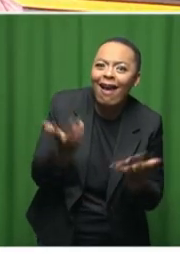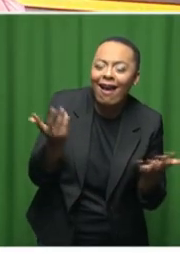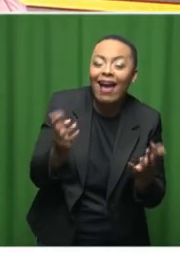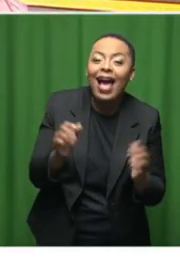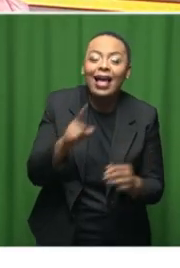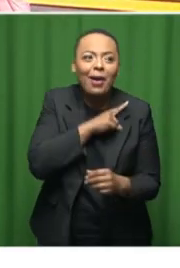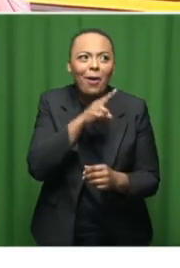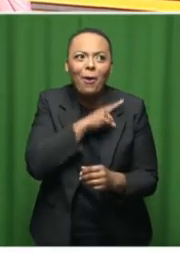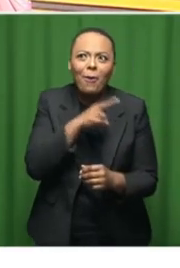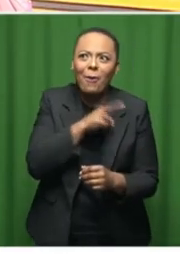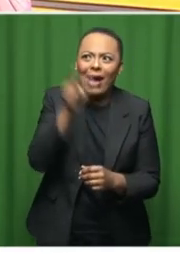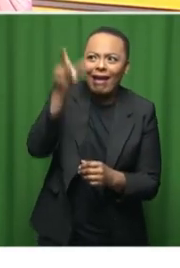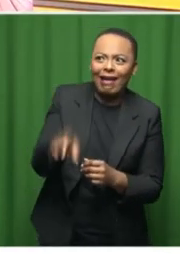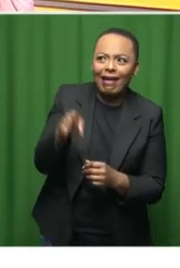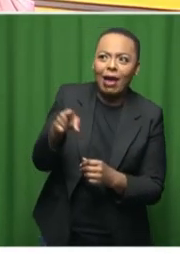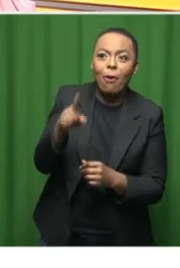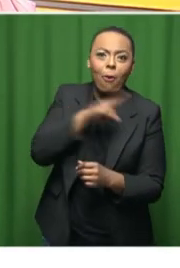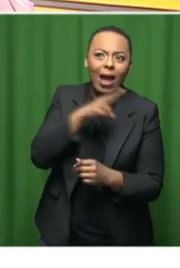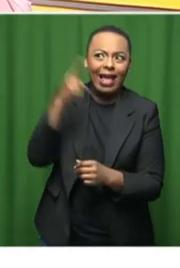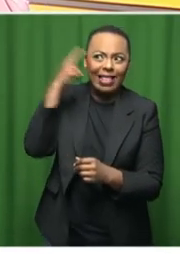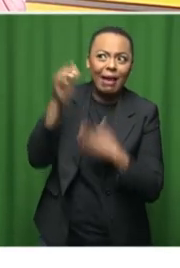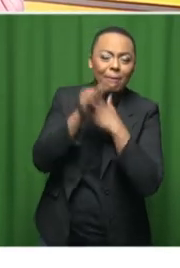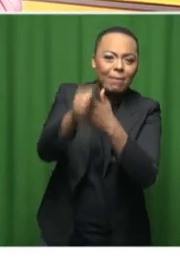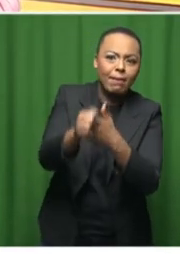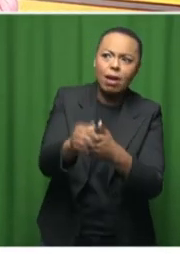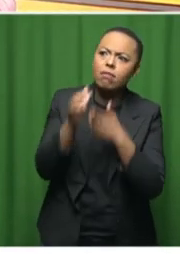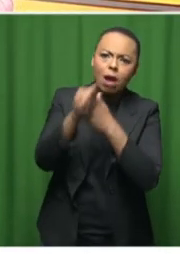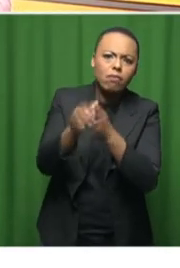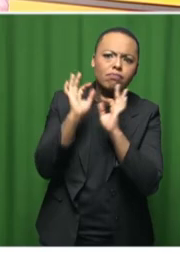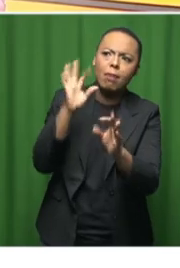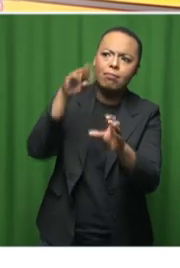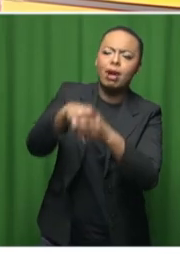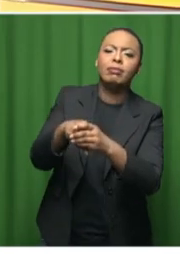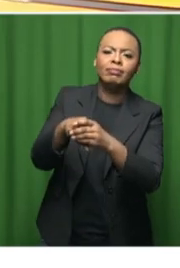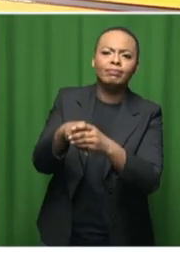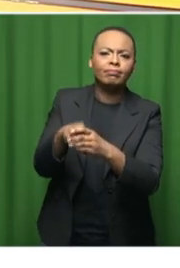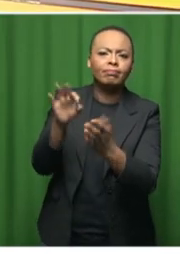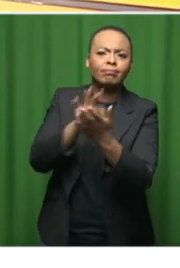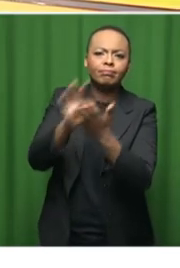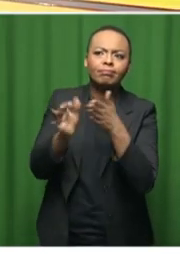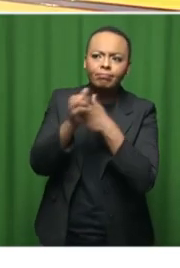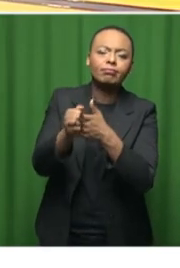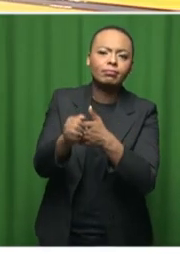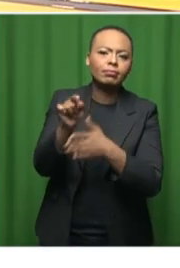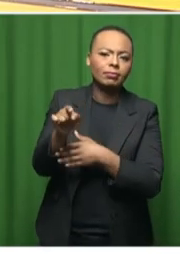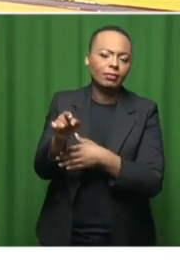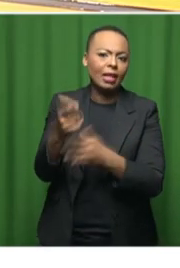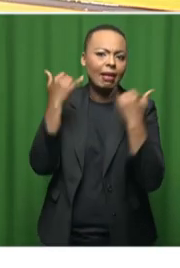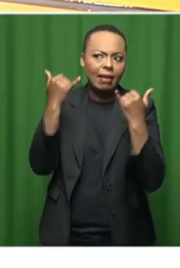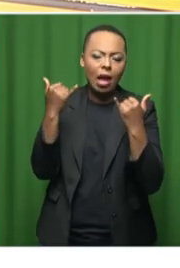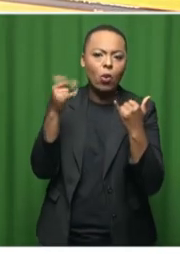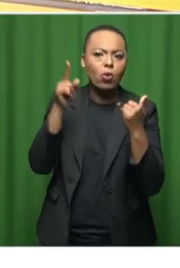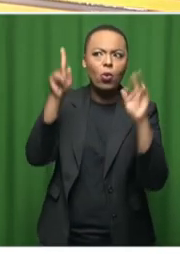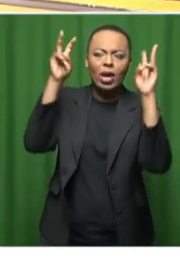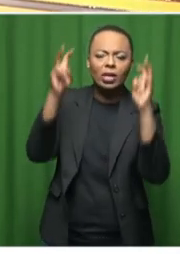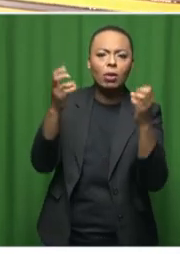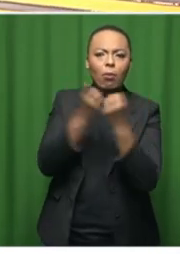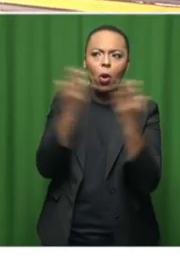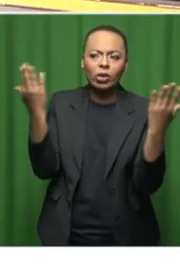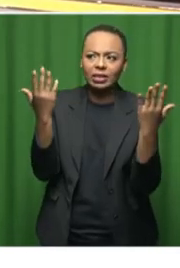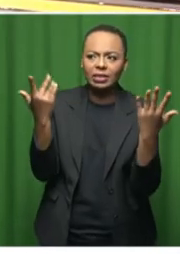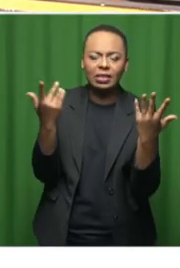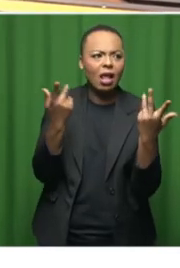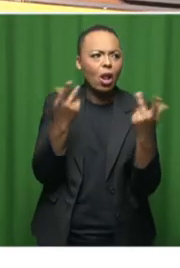why they think she should actually preside. And she presided. And I can tell you, she had to deal with unprecedented